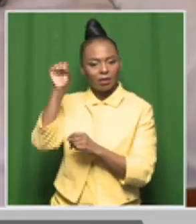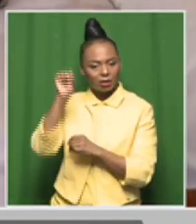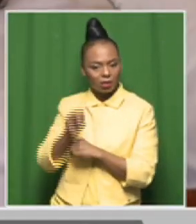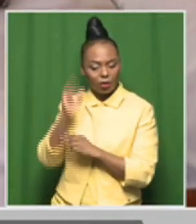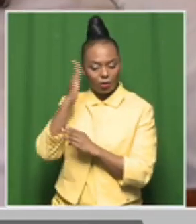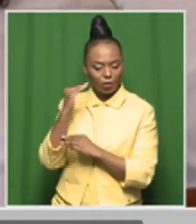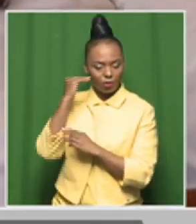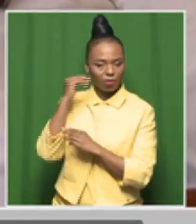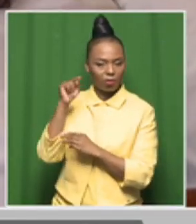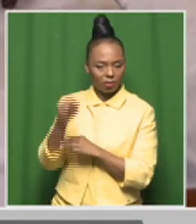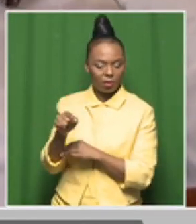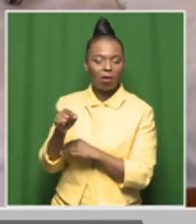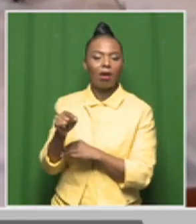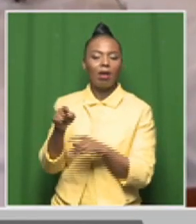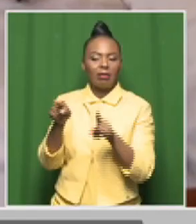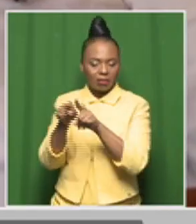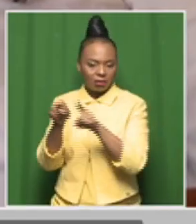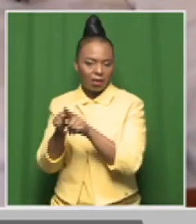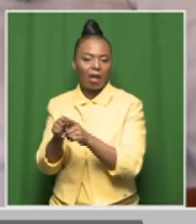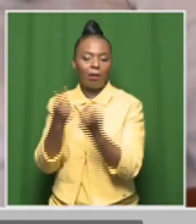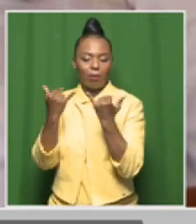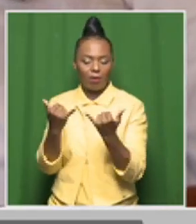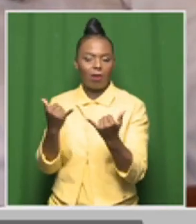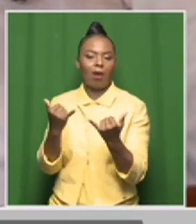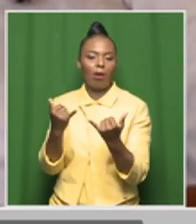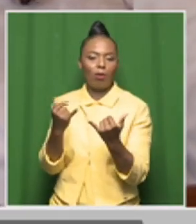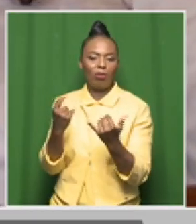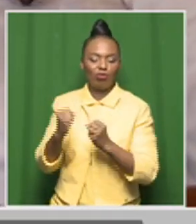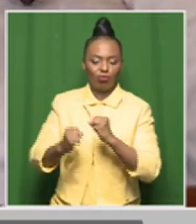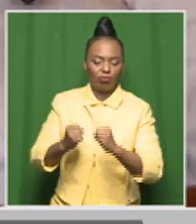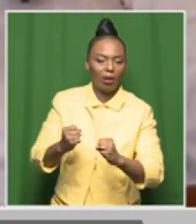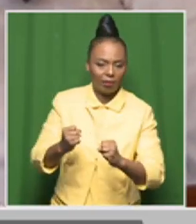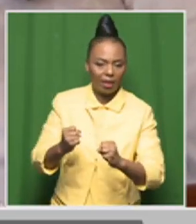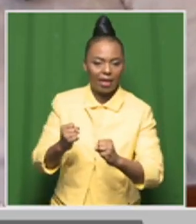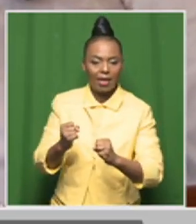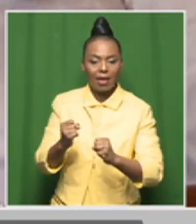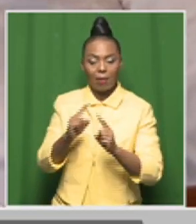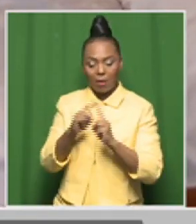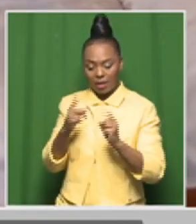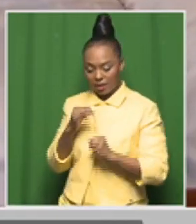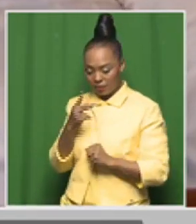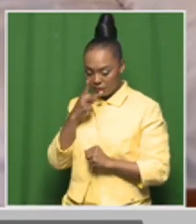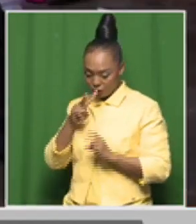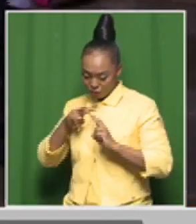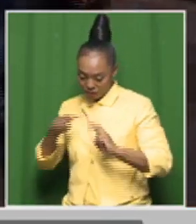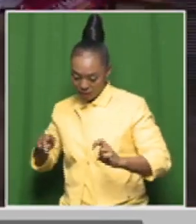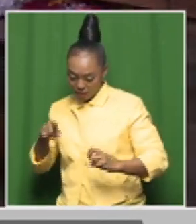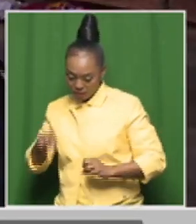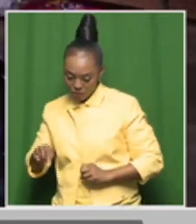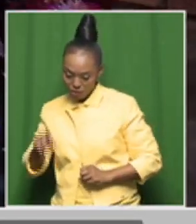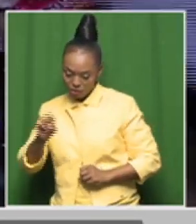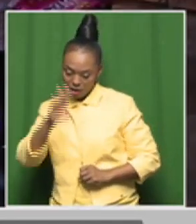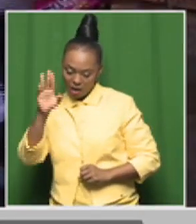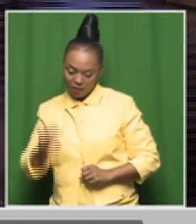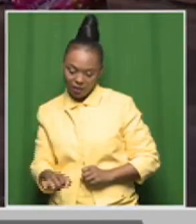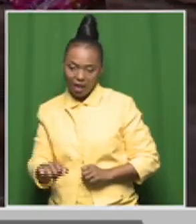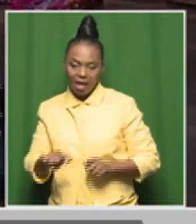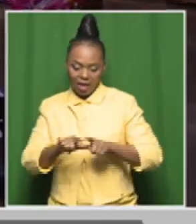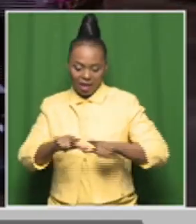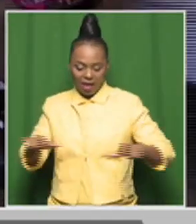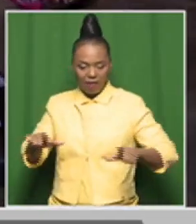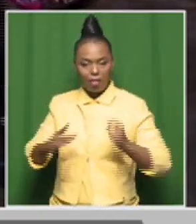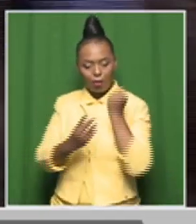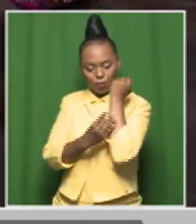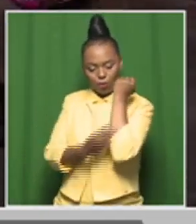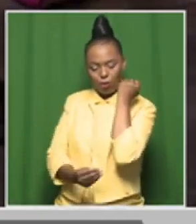the situation in South Africa, outlined in the TIMSS report, is that the level is poor and the